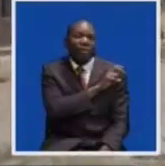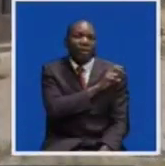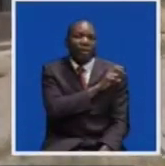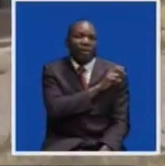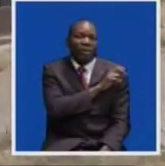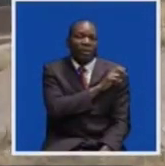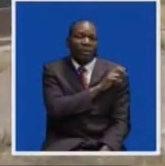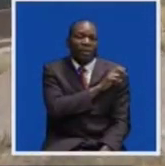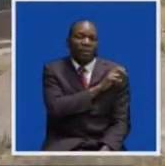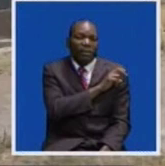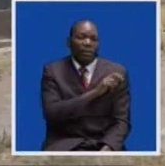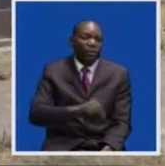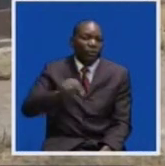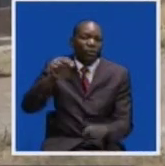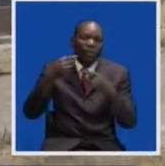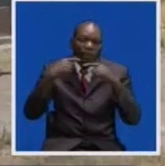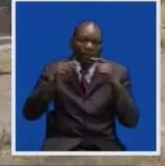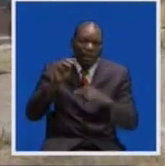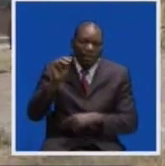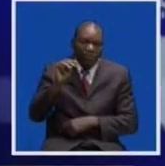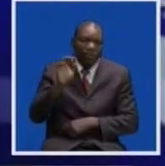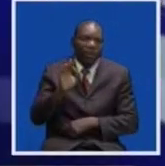Pochalala, Northern News in Mofalira.